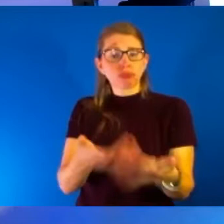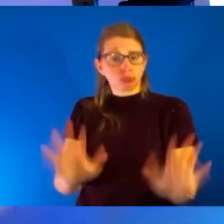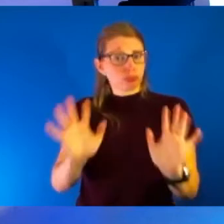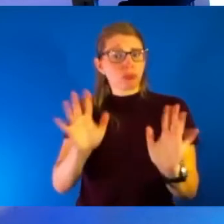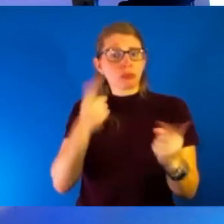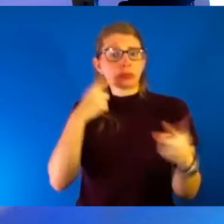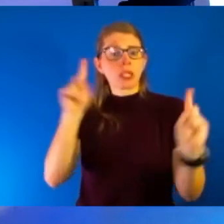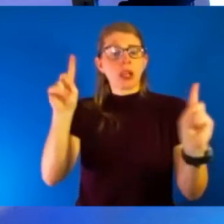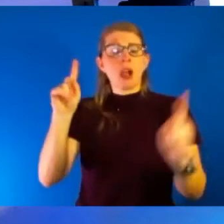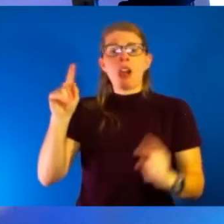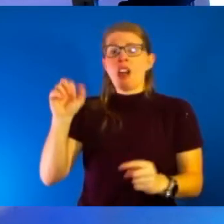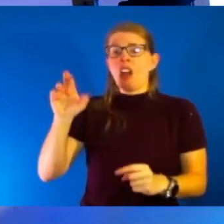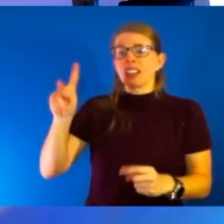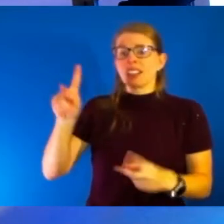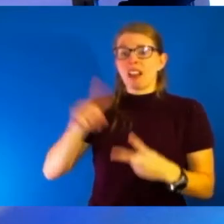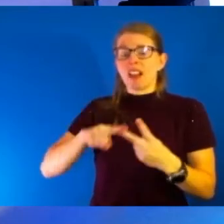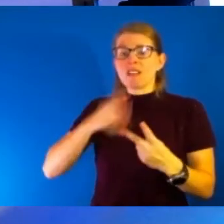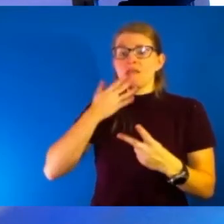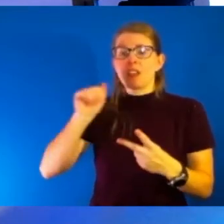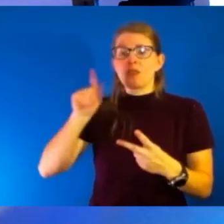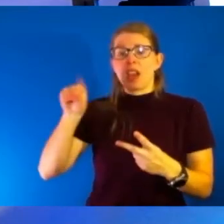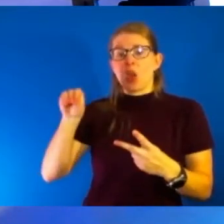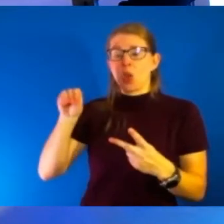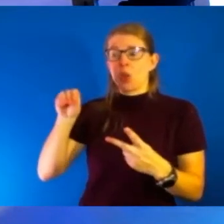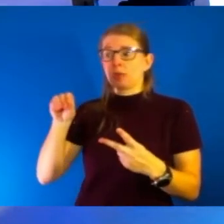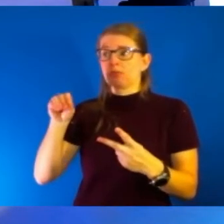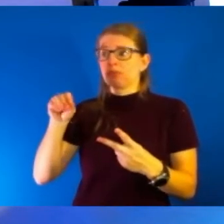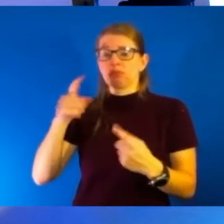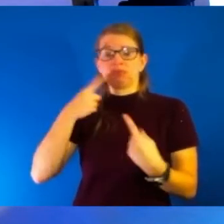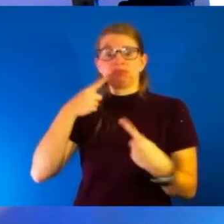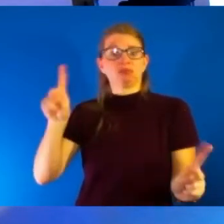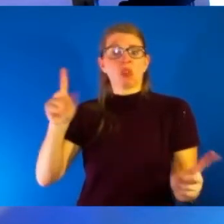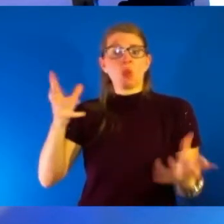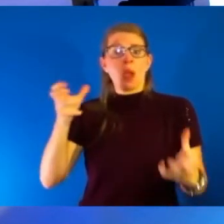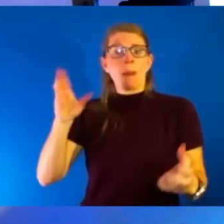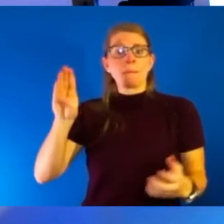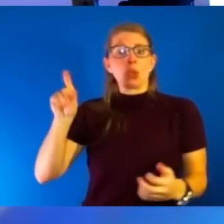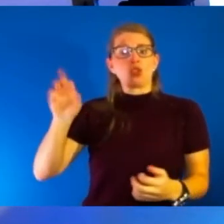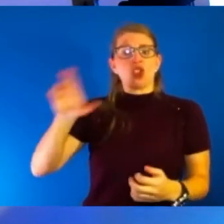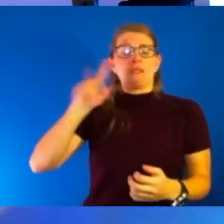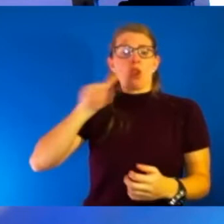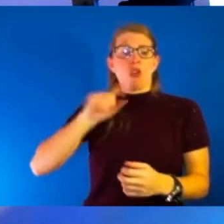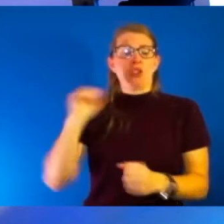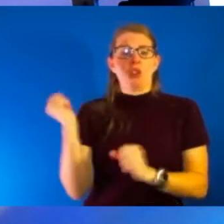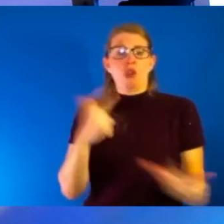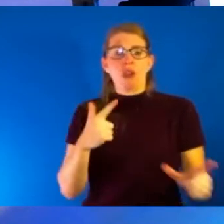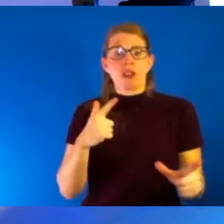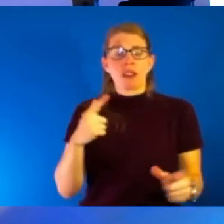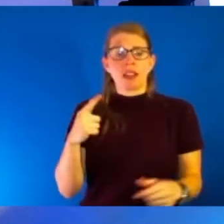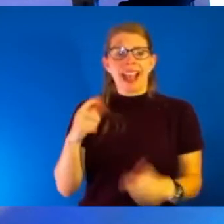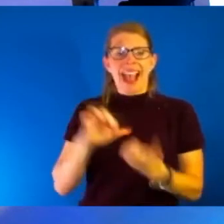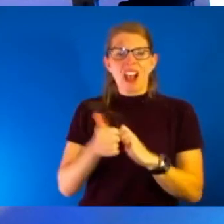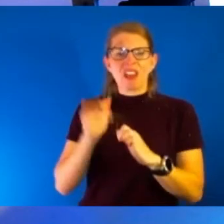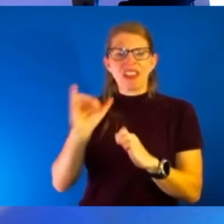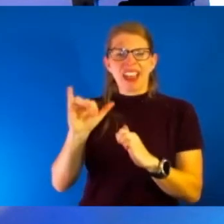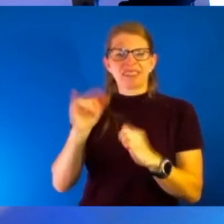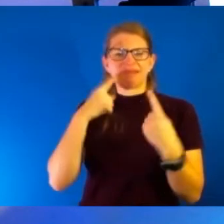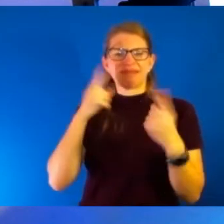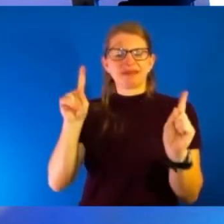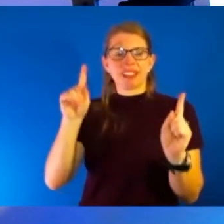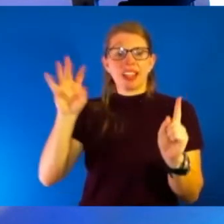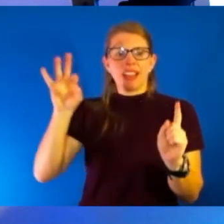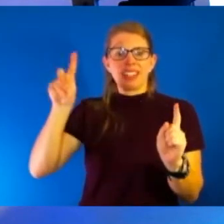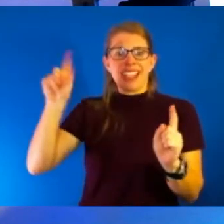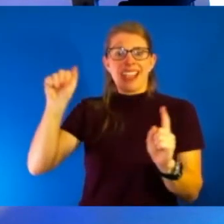Colorado and other states have said we want boosters for everybody. How does that happen if the FDA hasn't got a full EUA out there? Be happy to take that.